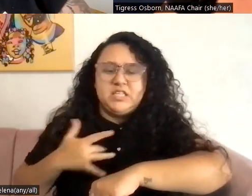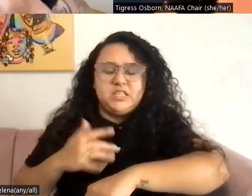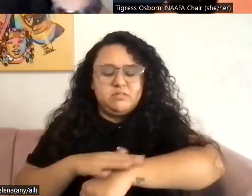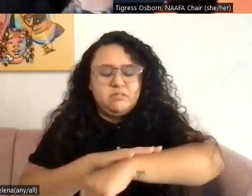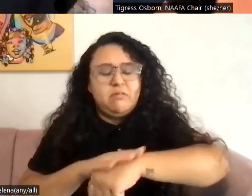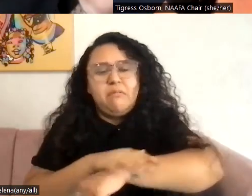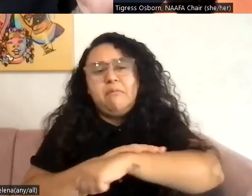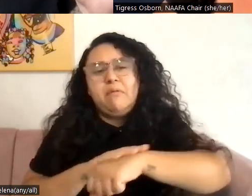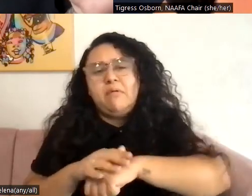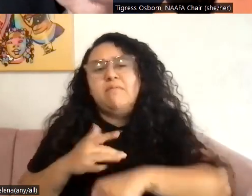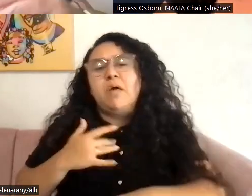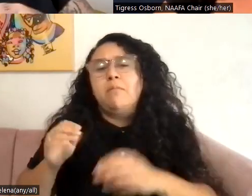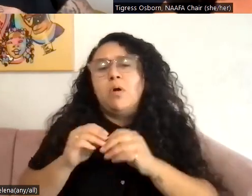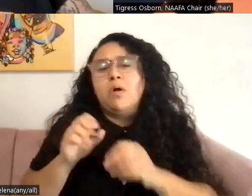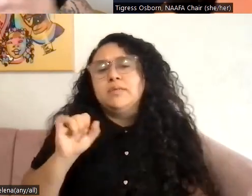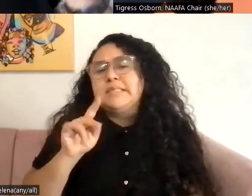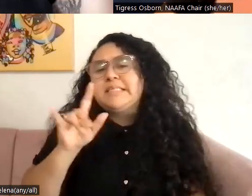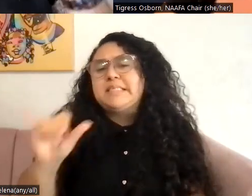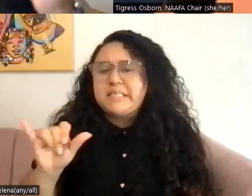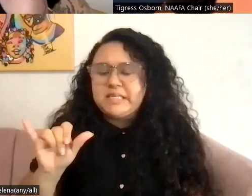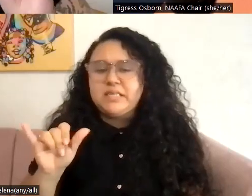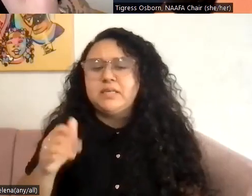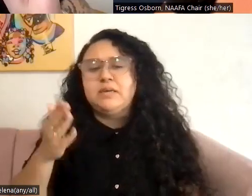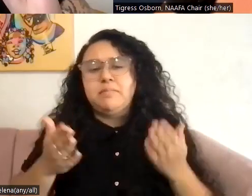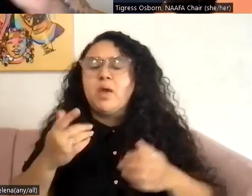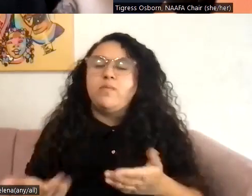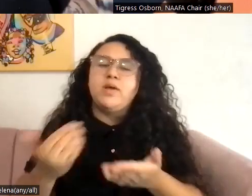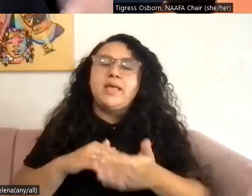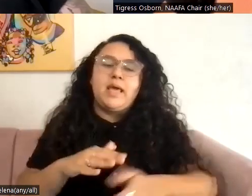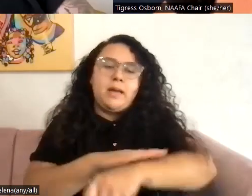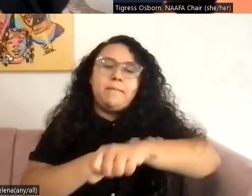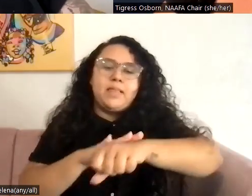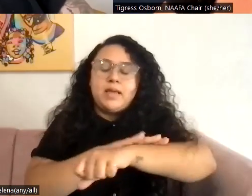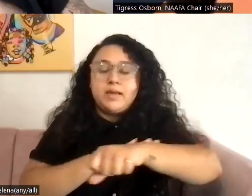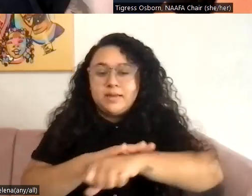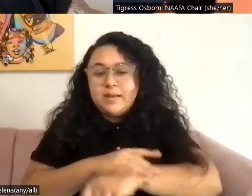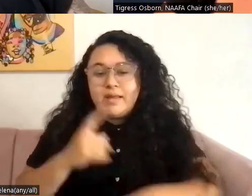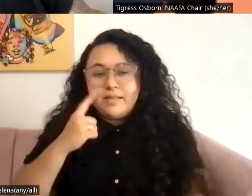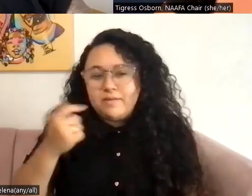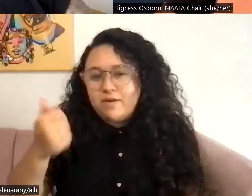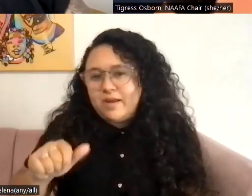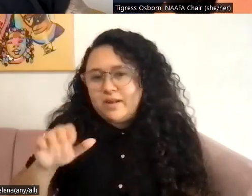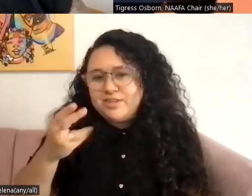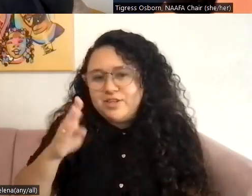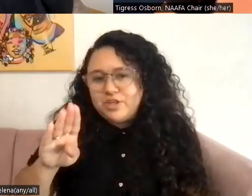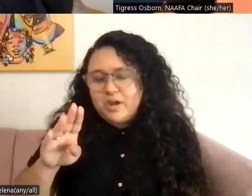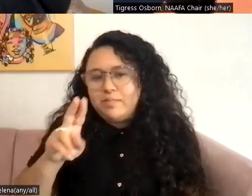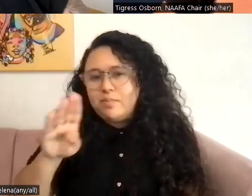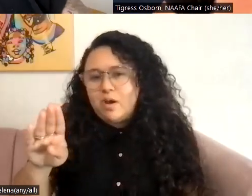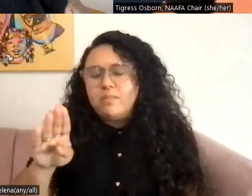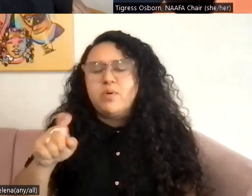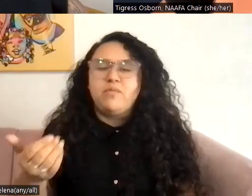a little silkier, uh, you may have to reapply it, but I think you have to reapply any chub rub if you're kind of sweating.